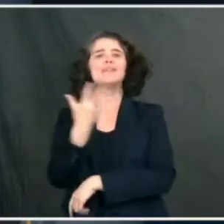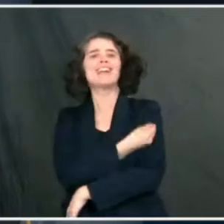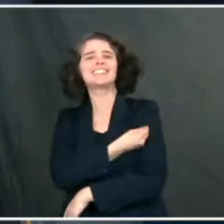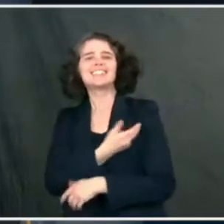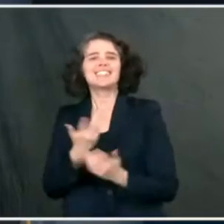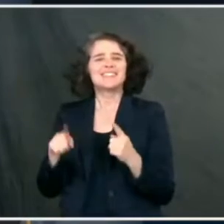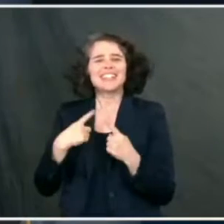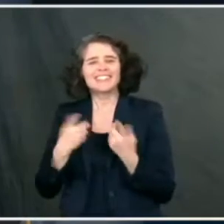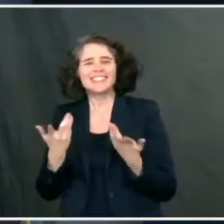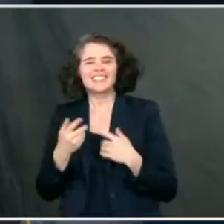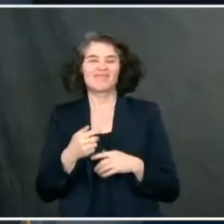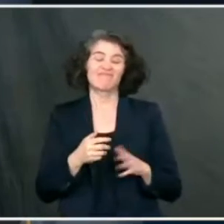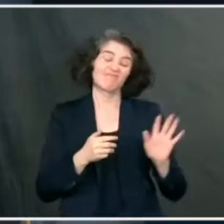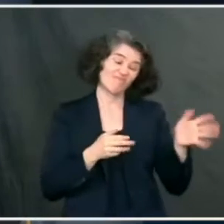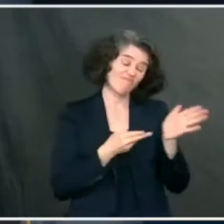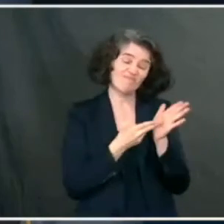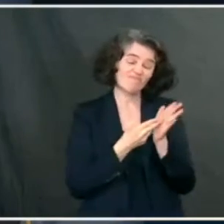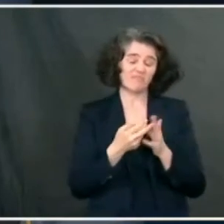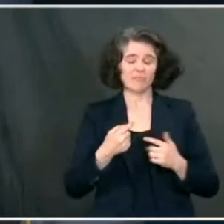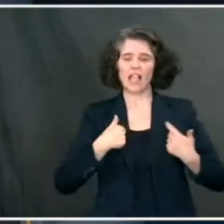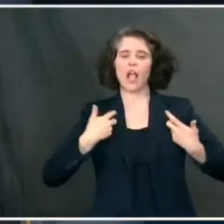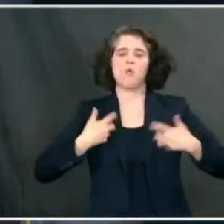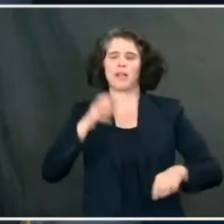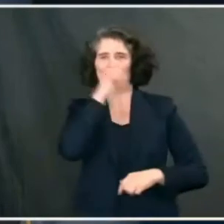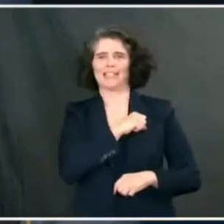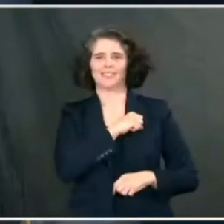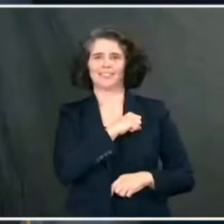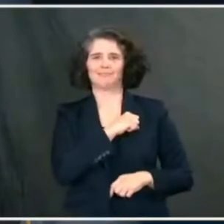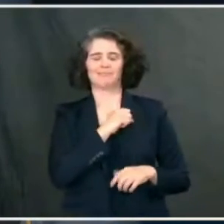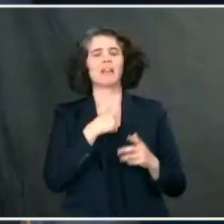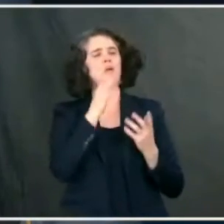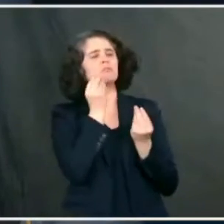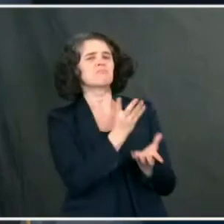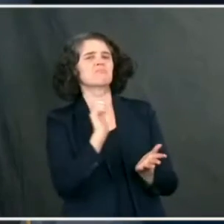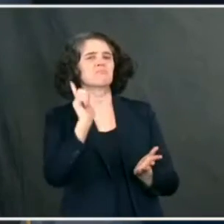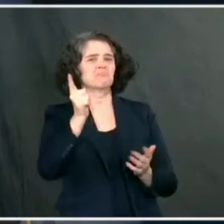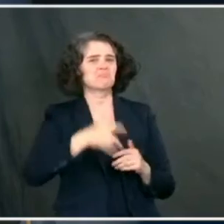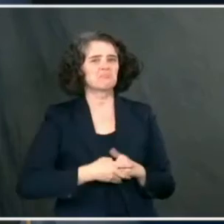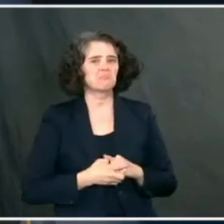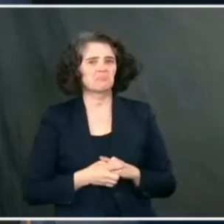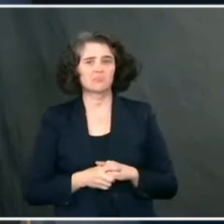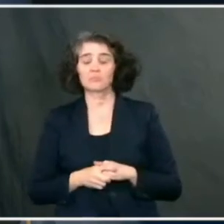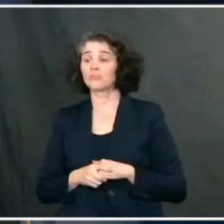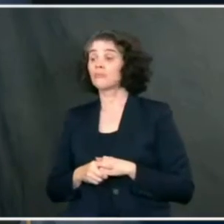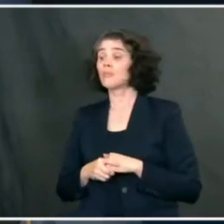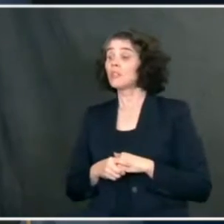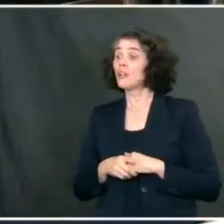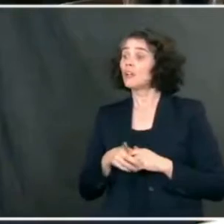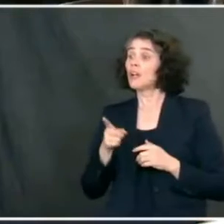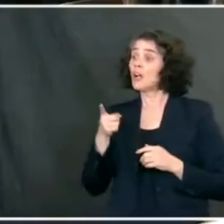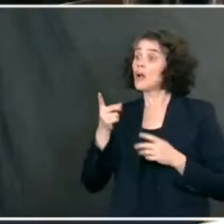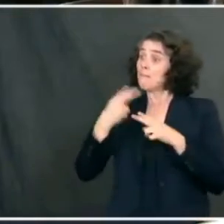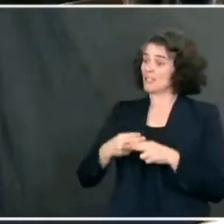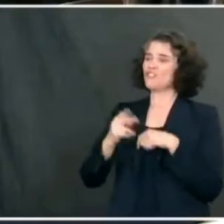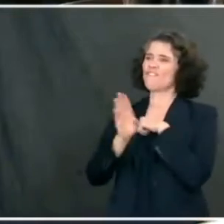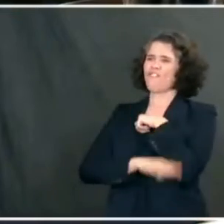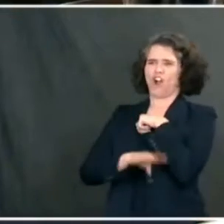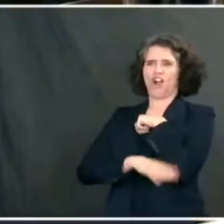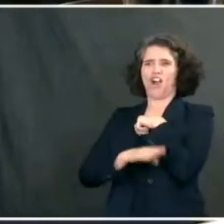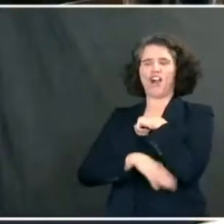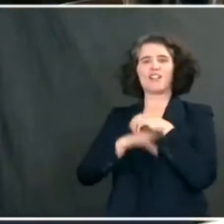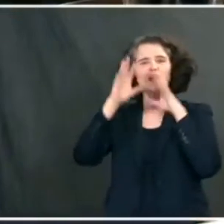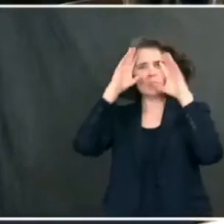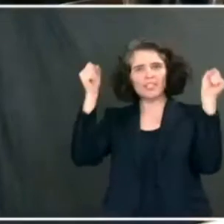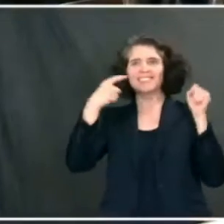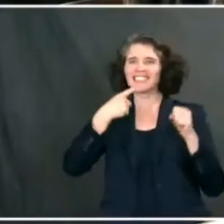really am not quite sure when that will be, but we can get back to you on that. And just on the broader timeline, you mentioned the fall. We just heard the president say, you the brutal